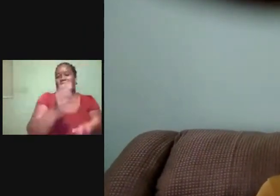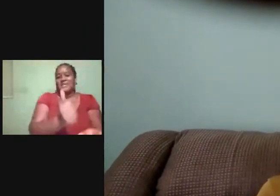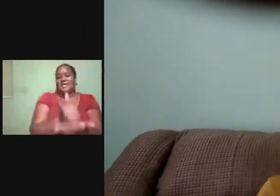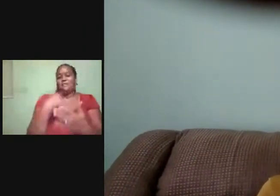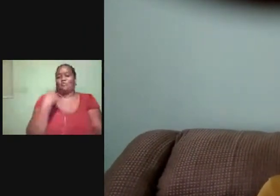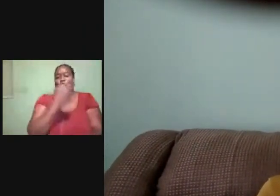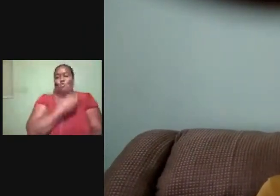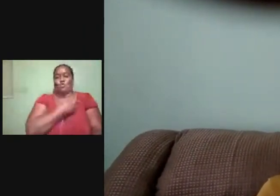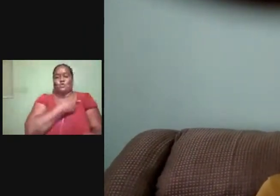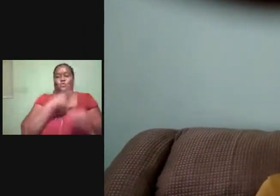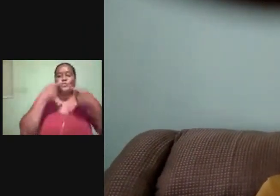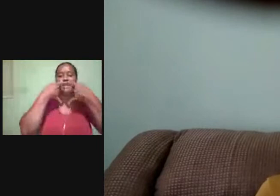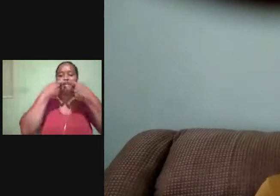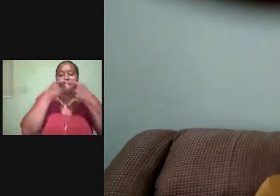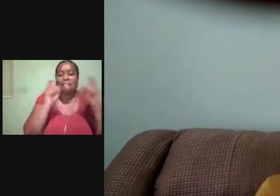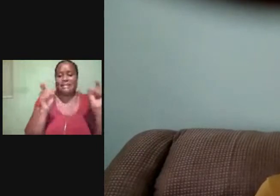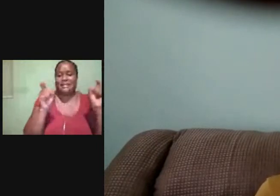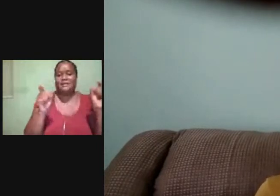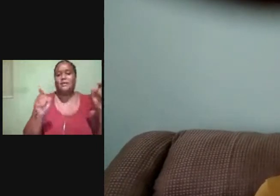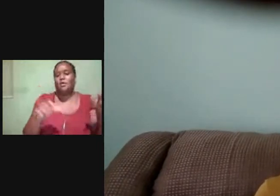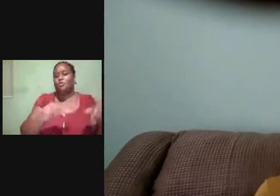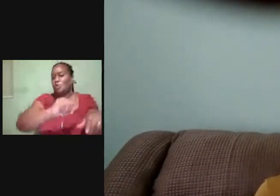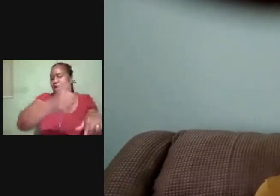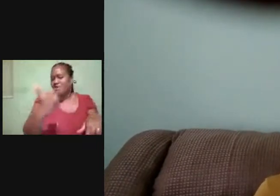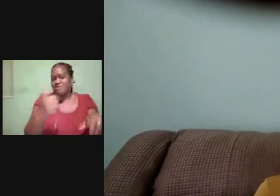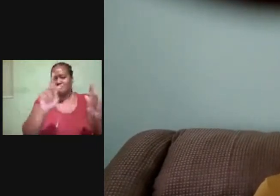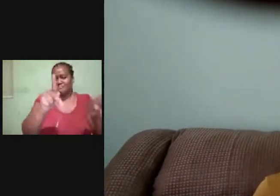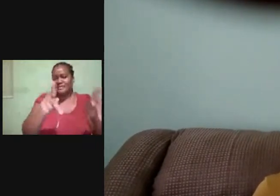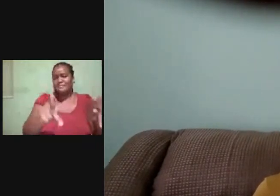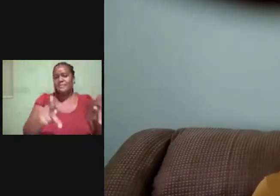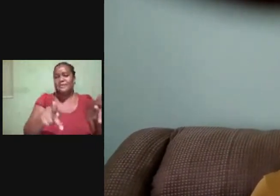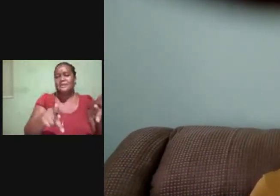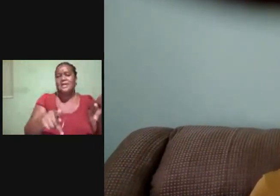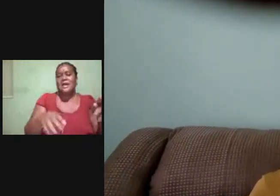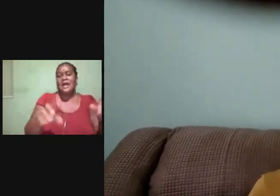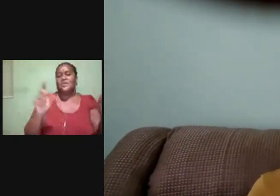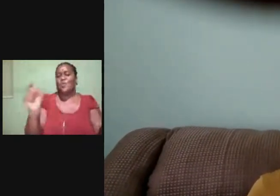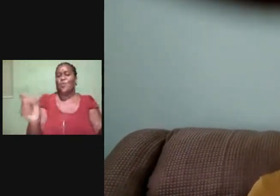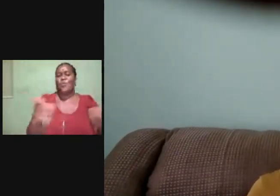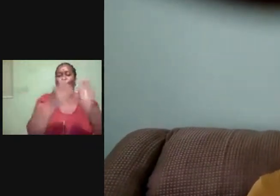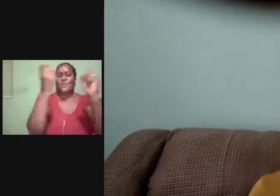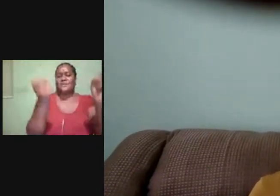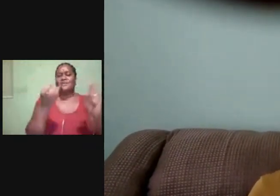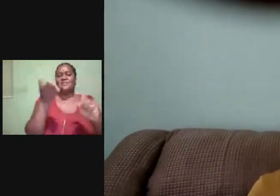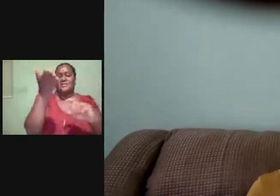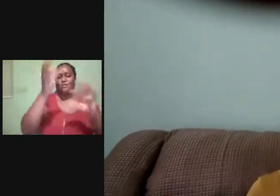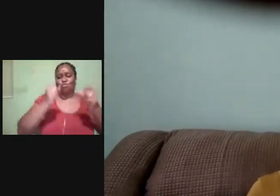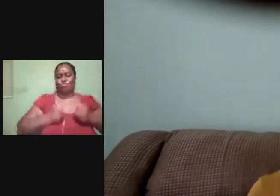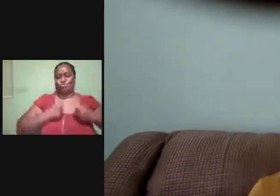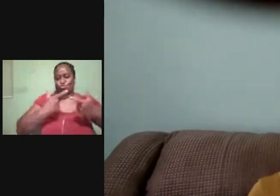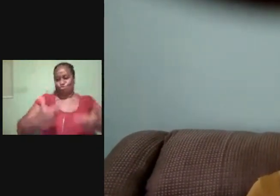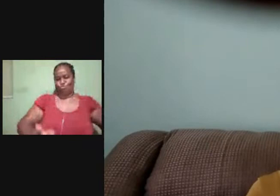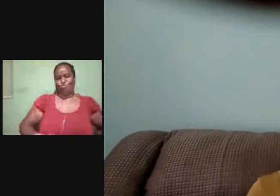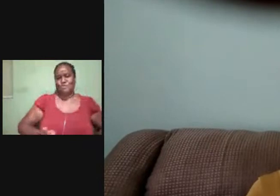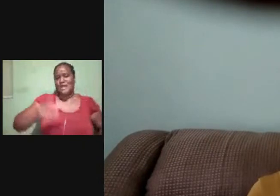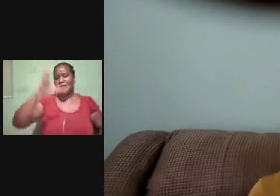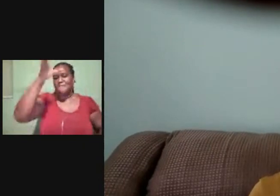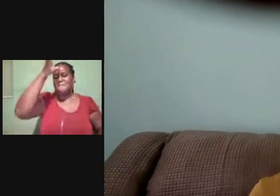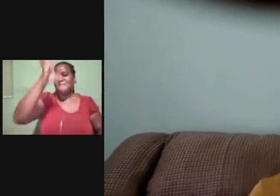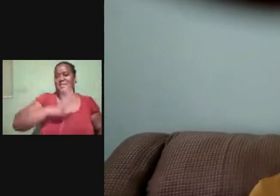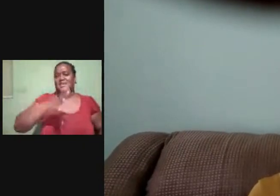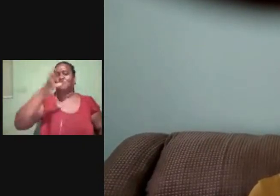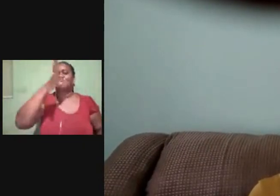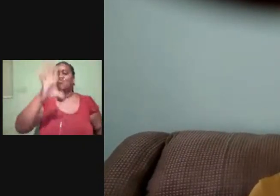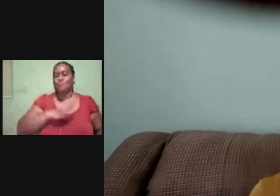you and bring souls for you, so that men and women, boys and girls, will be